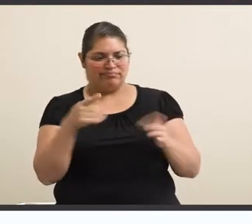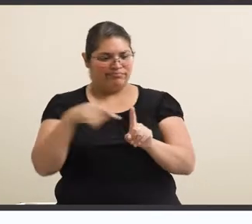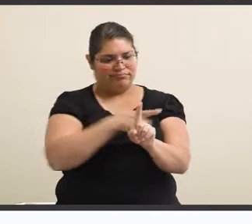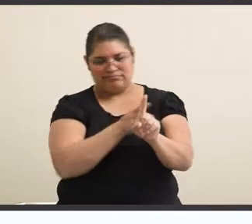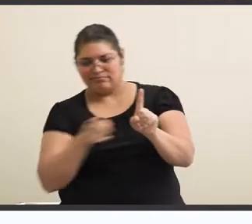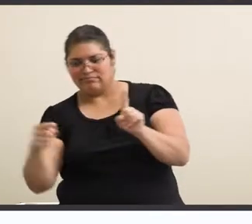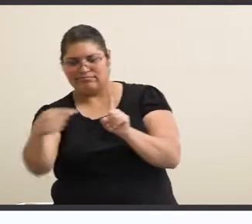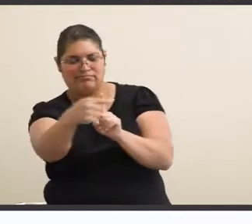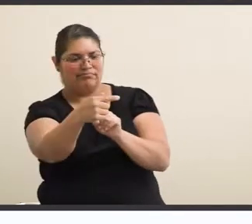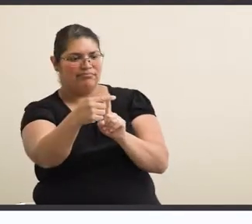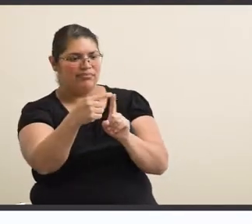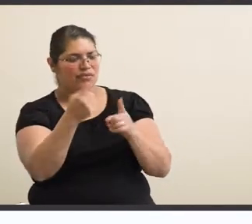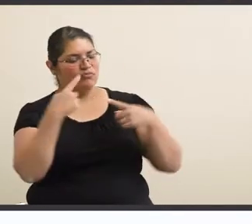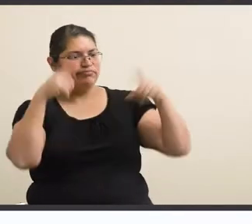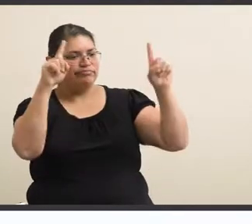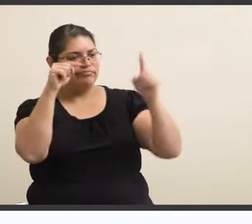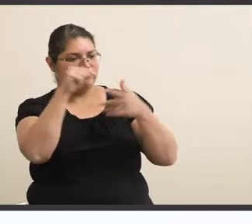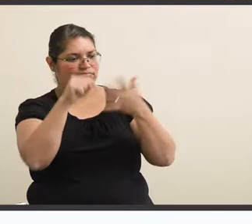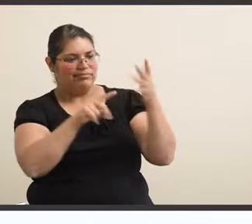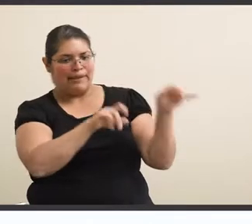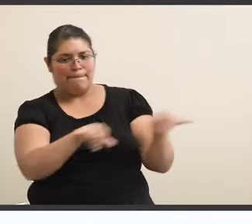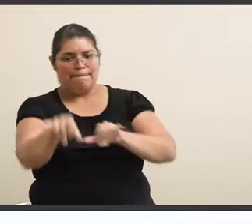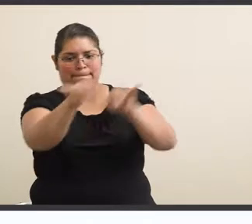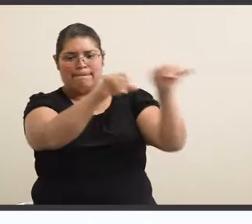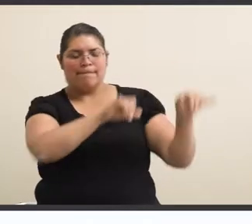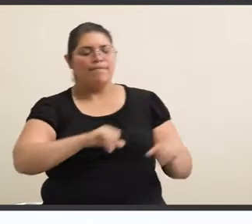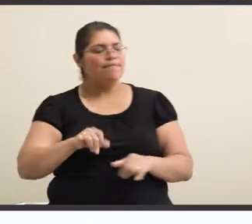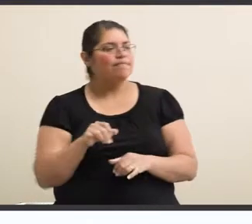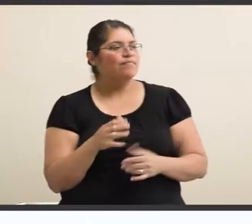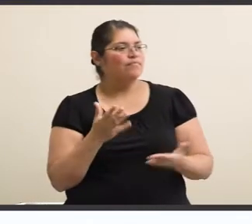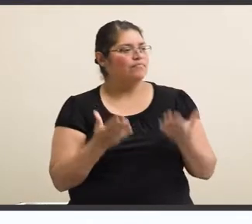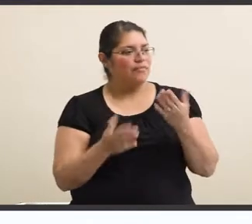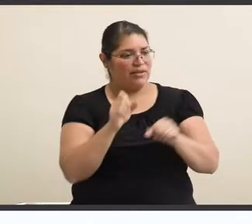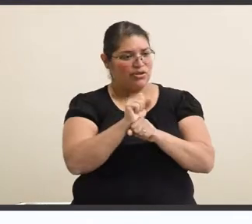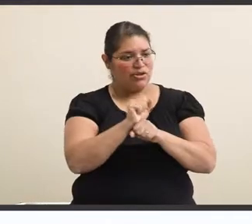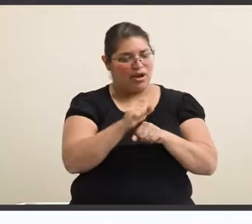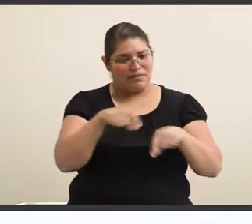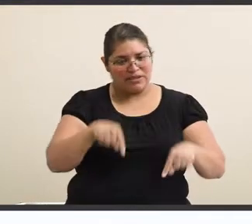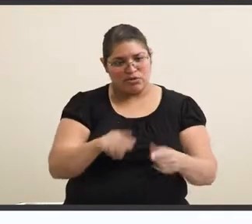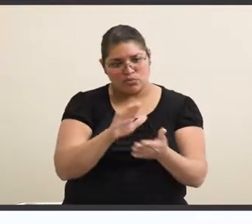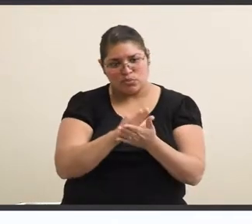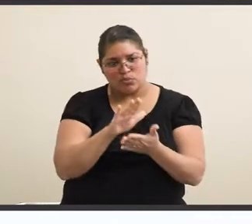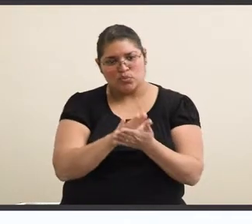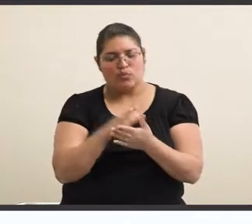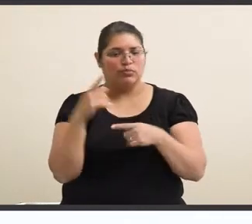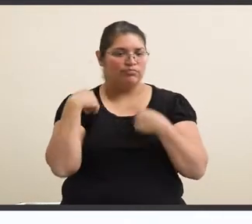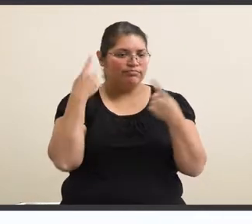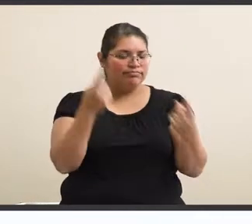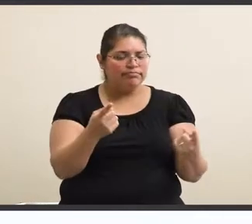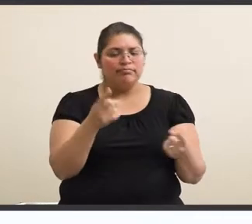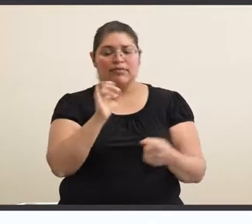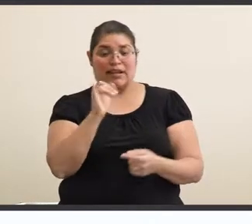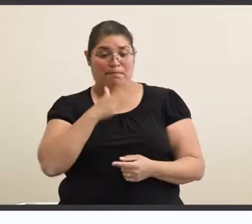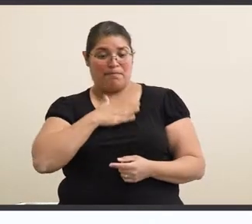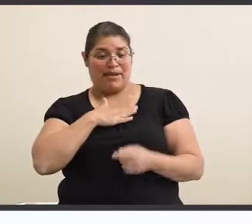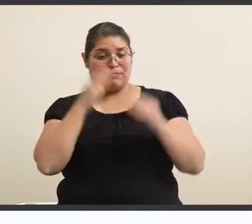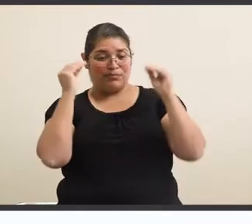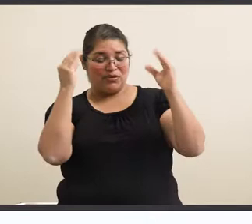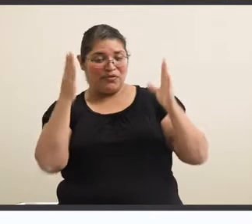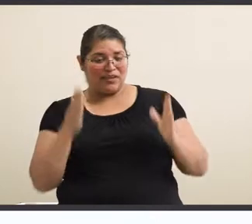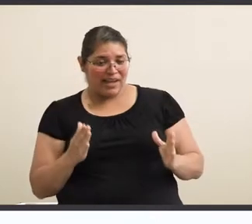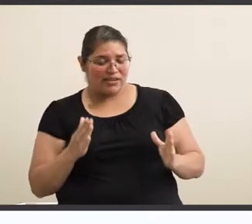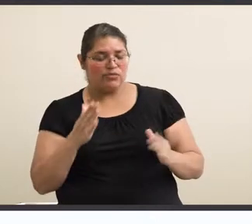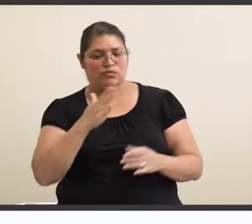So in the jobs I've had or in schools so far, like even my professors